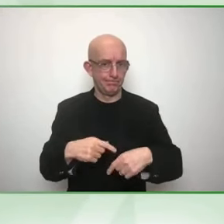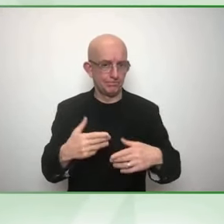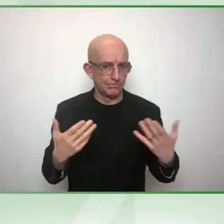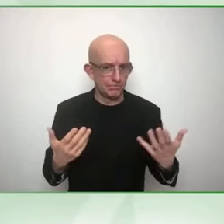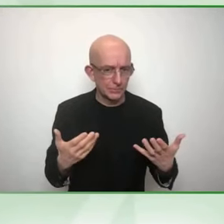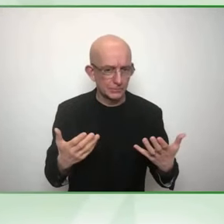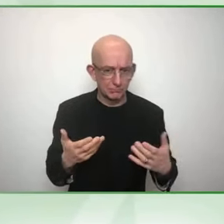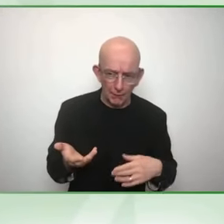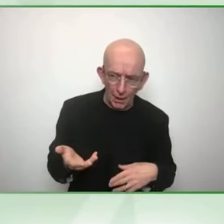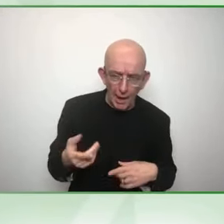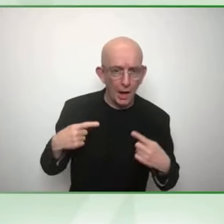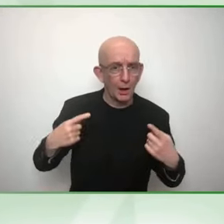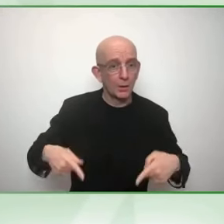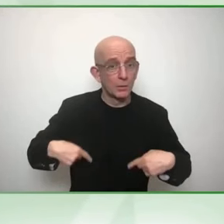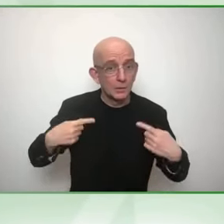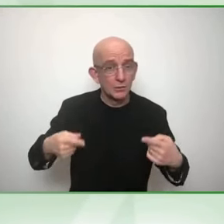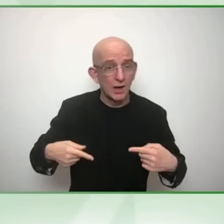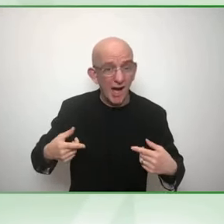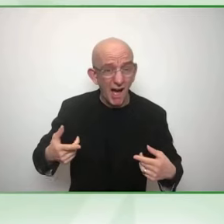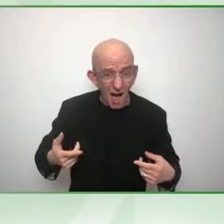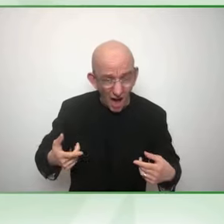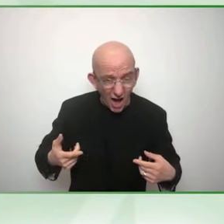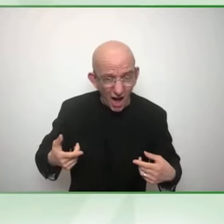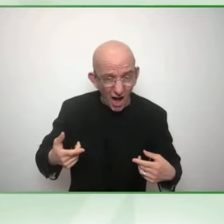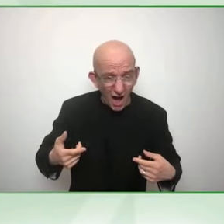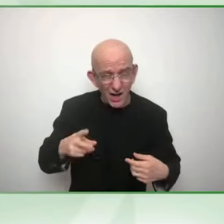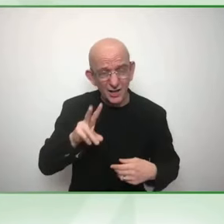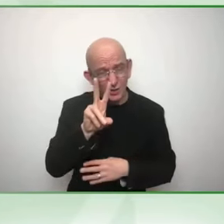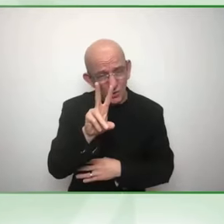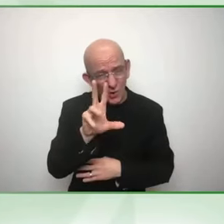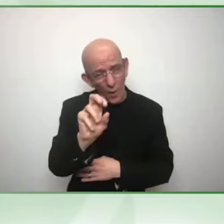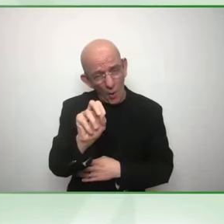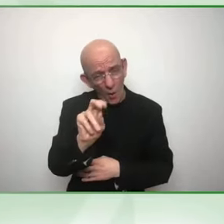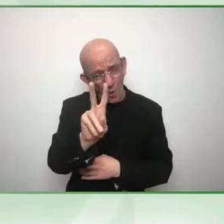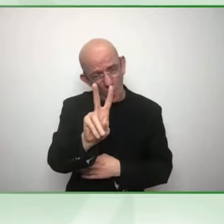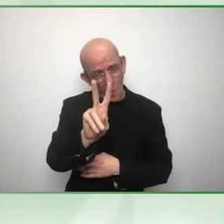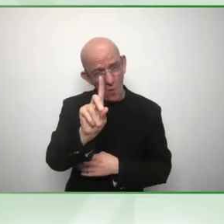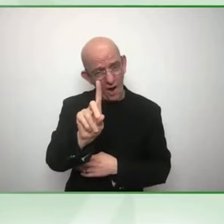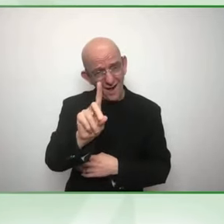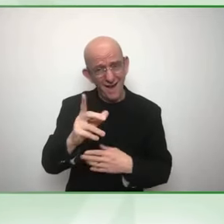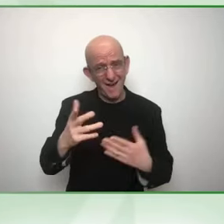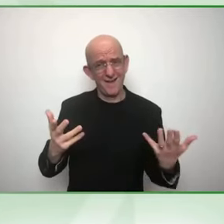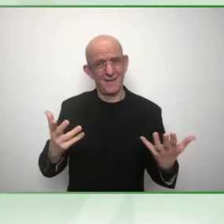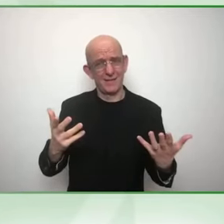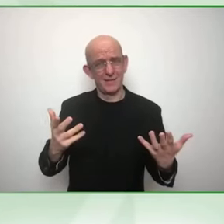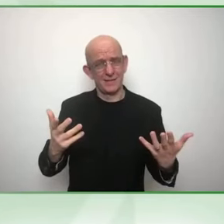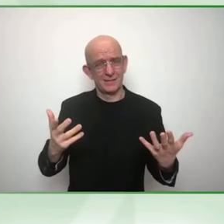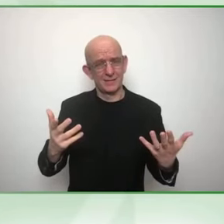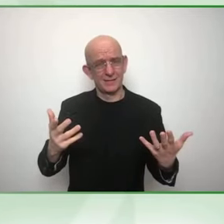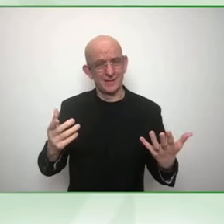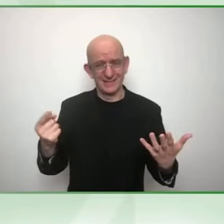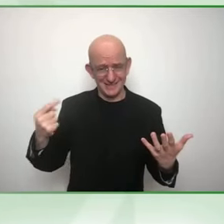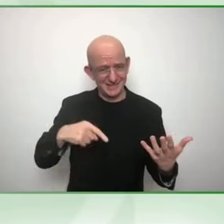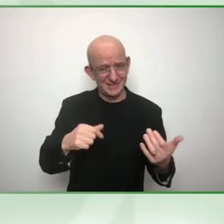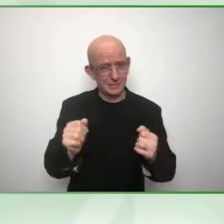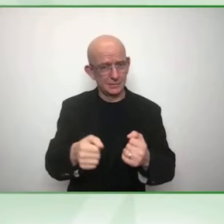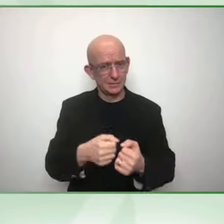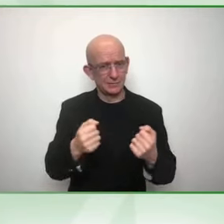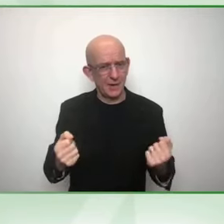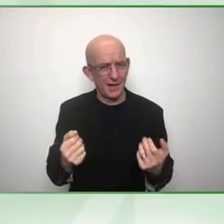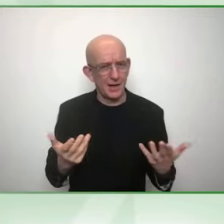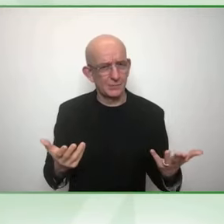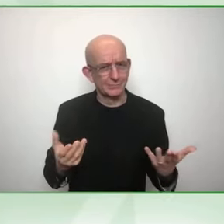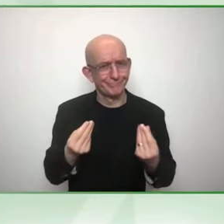So for me and the work that we do, and the part that Robert and I became incredibly excited about, and actually our first